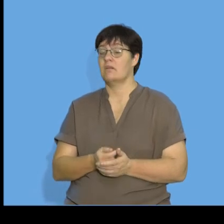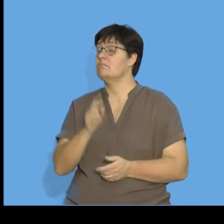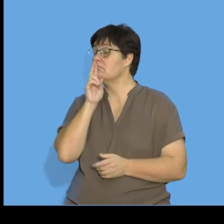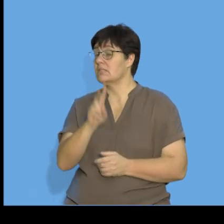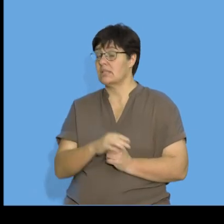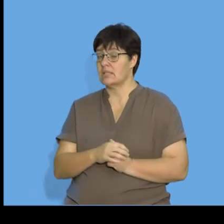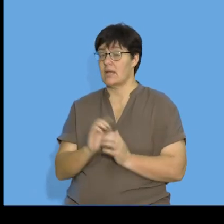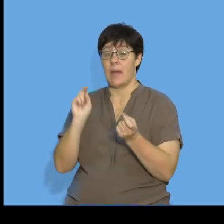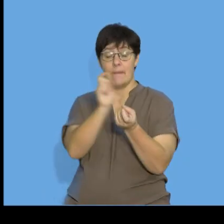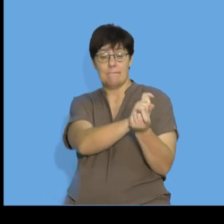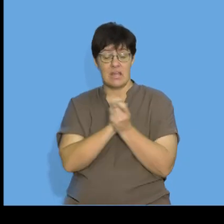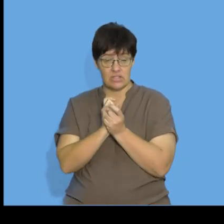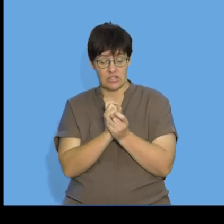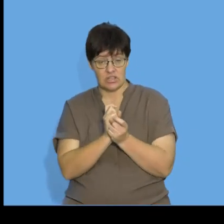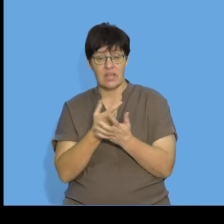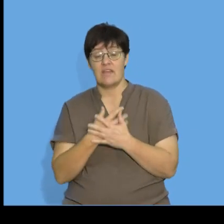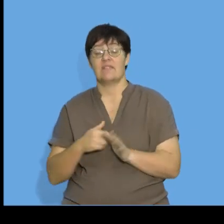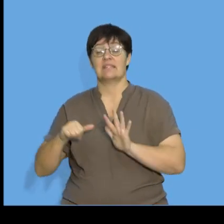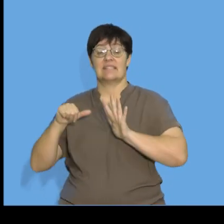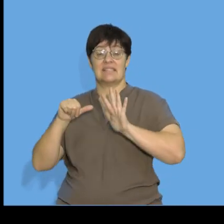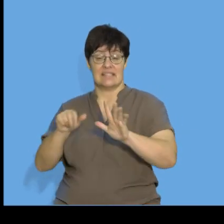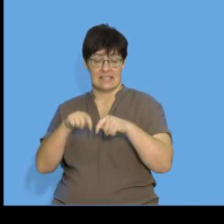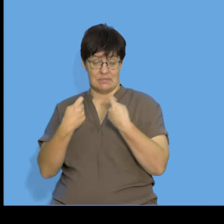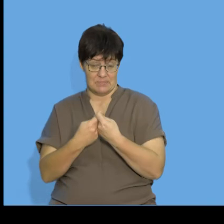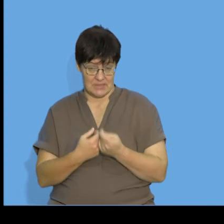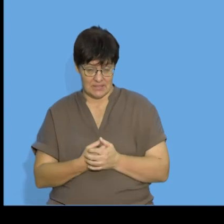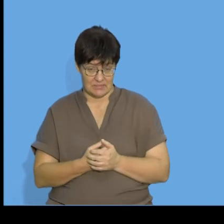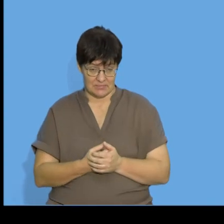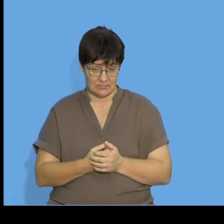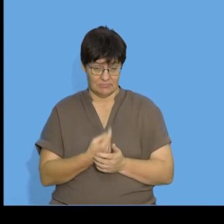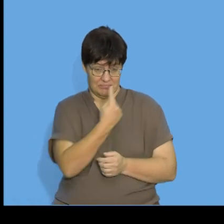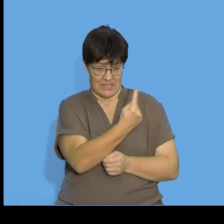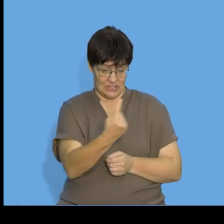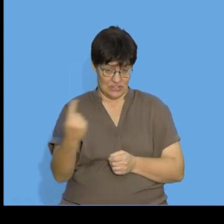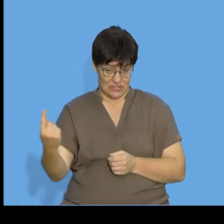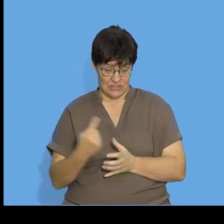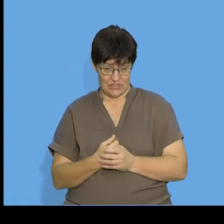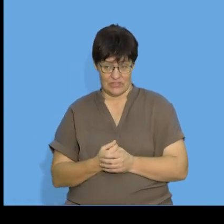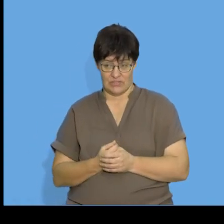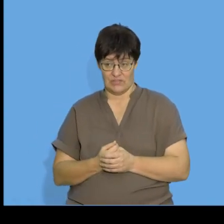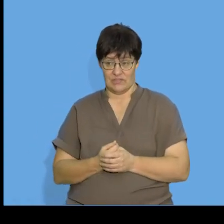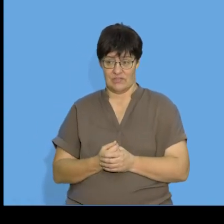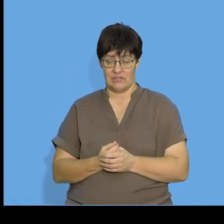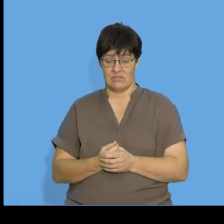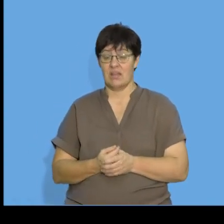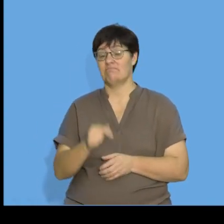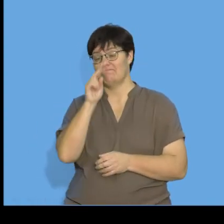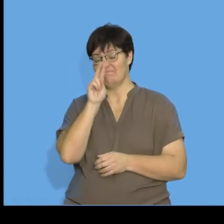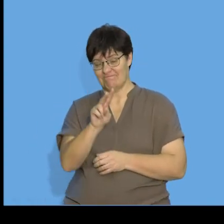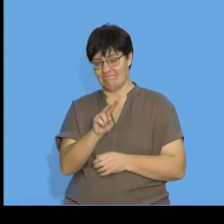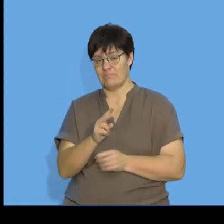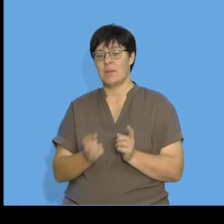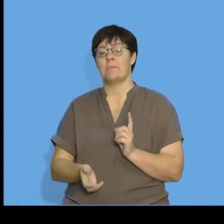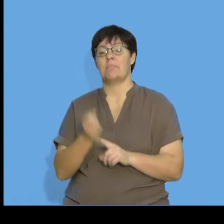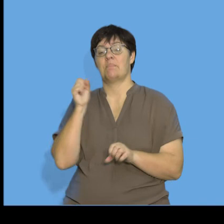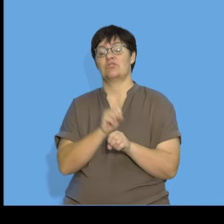then see how many matches would be played if there are six teams in each group then